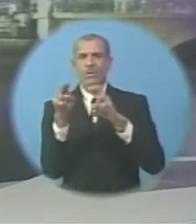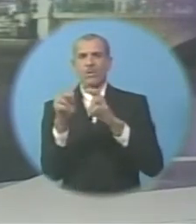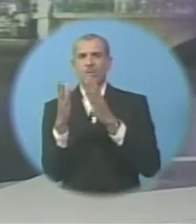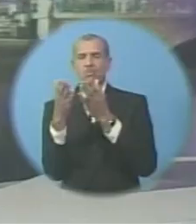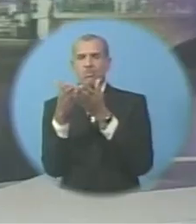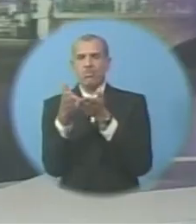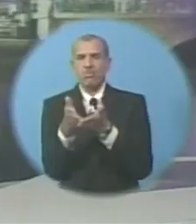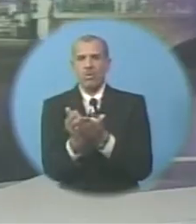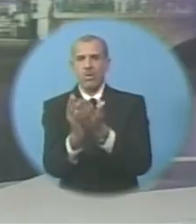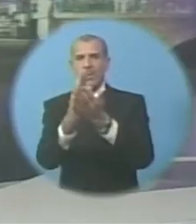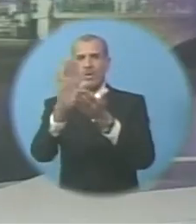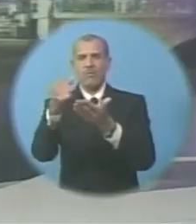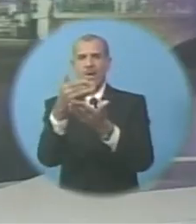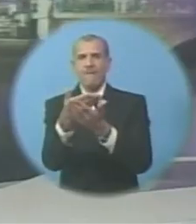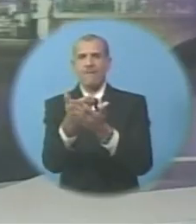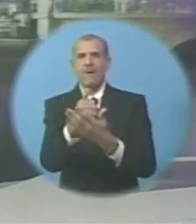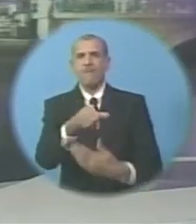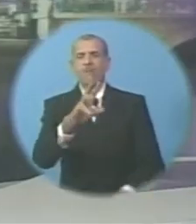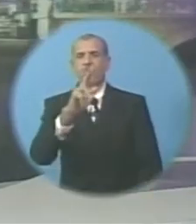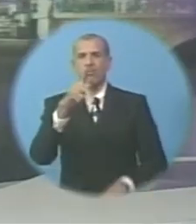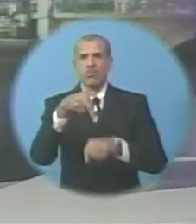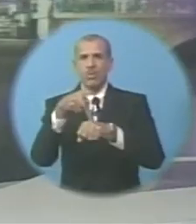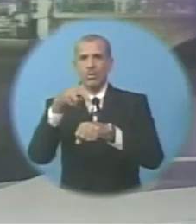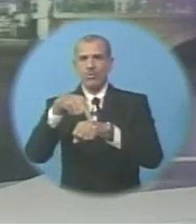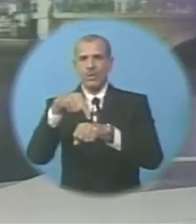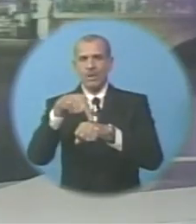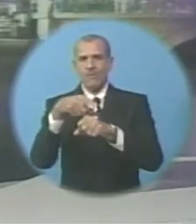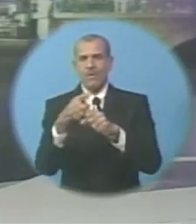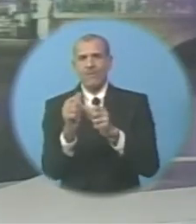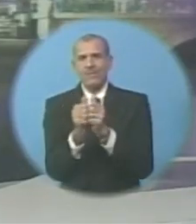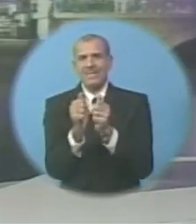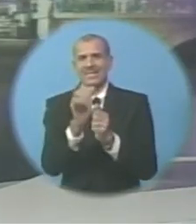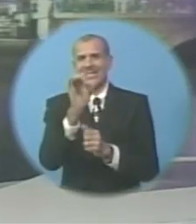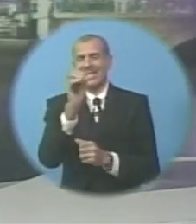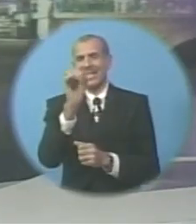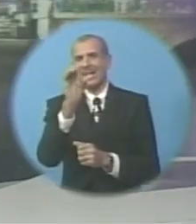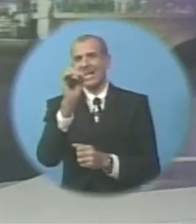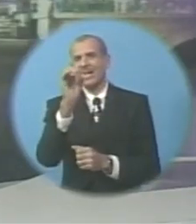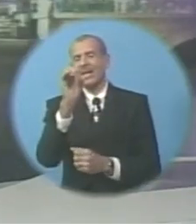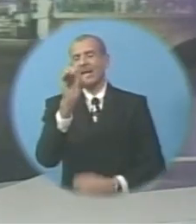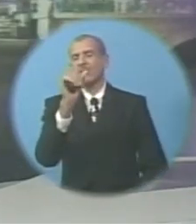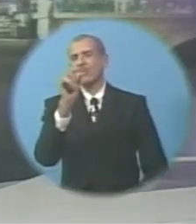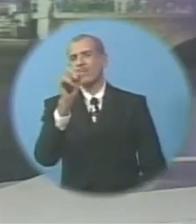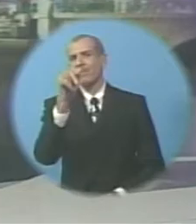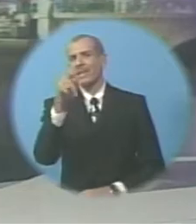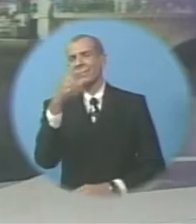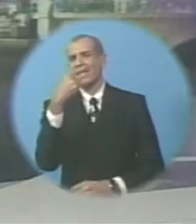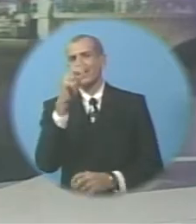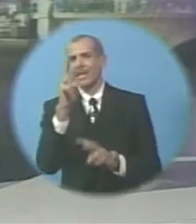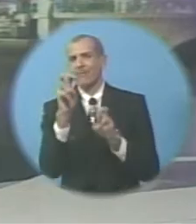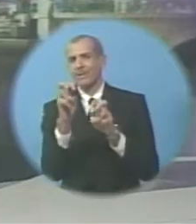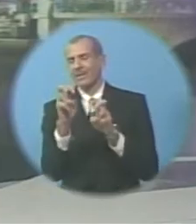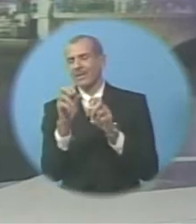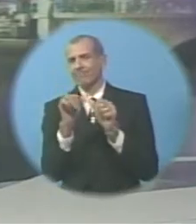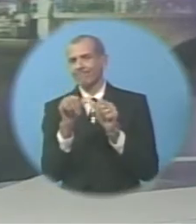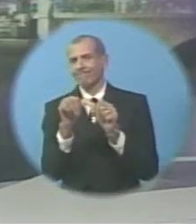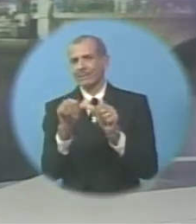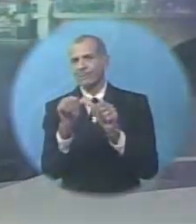That had arrived from Puerto Rico days ago carrying supplies Fortune said that an investigation is underway